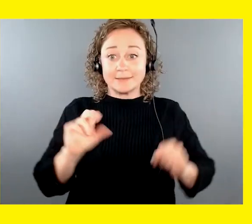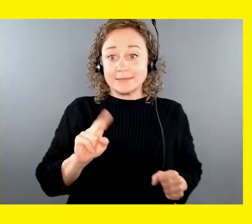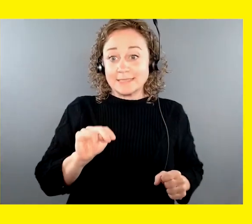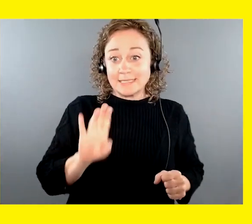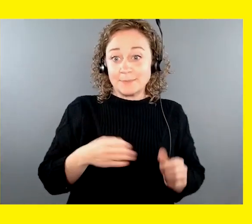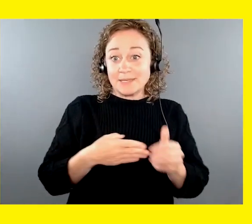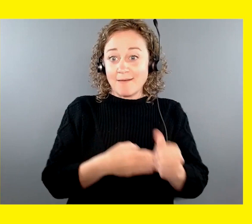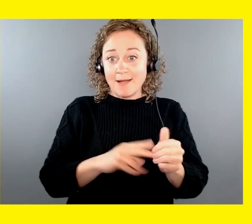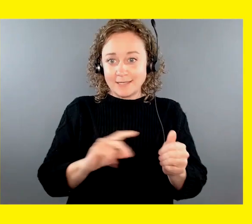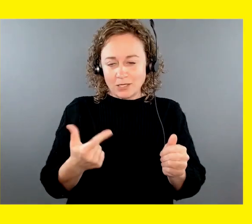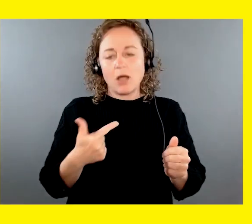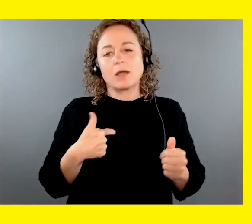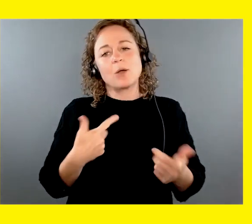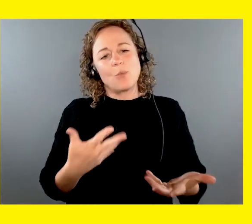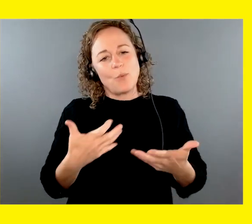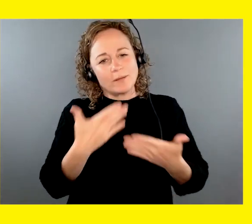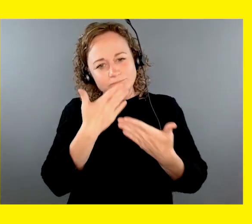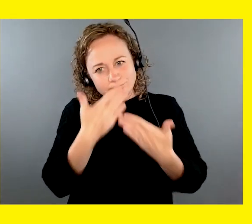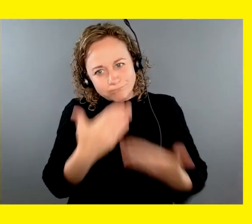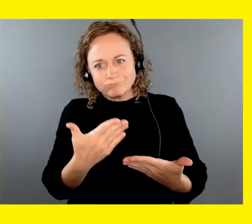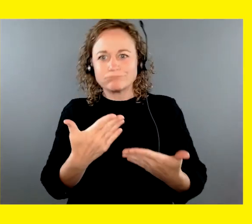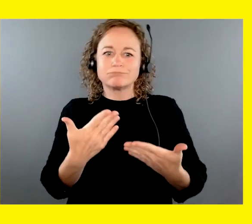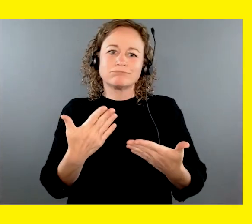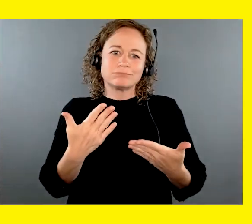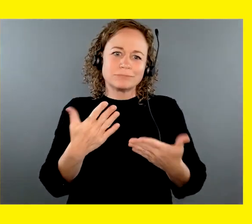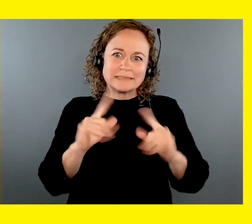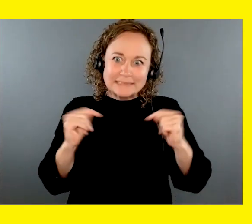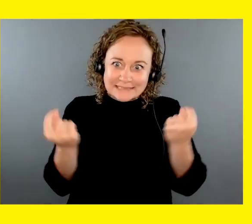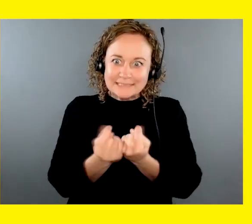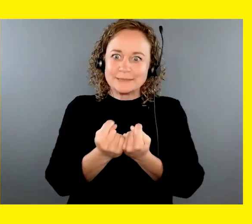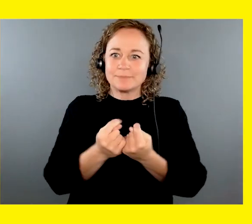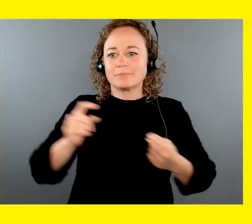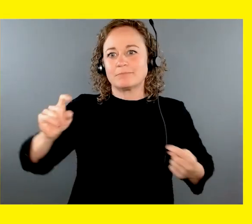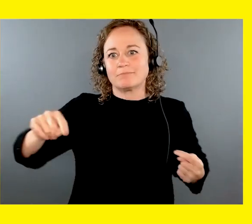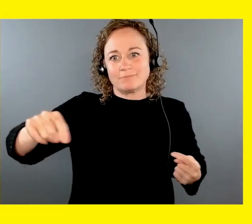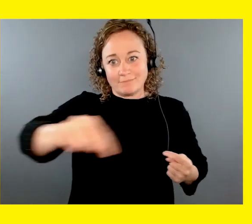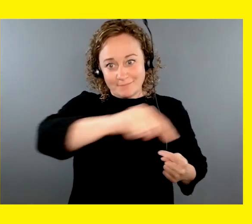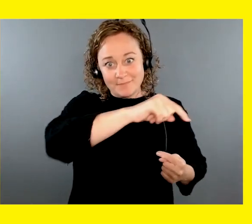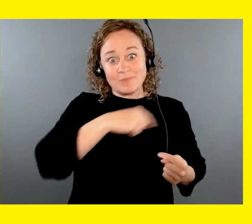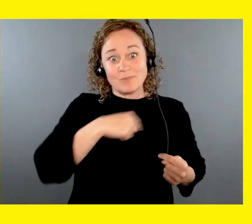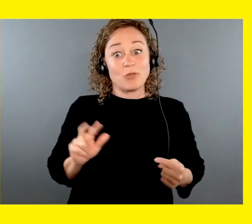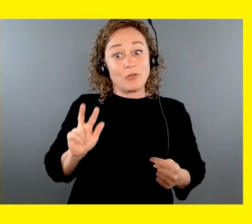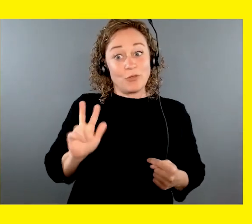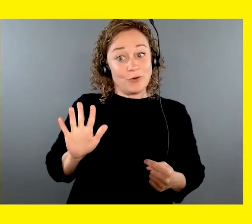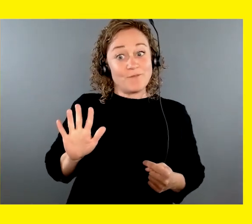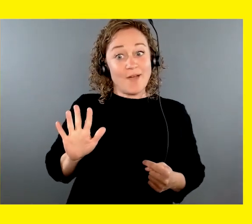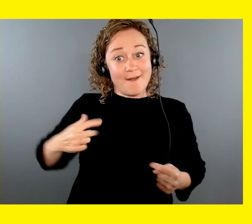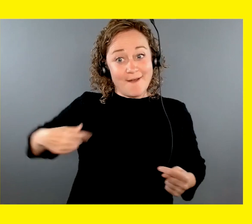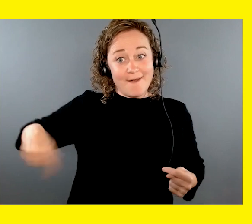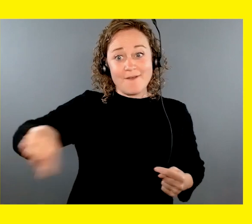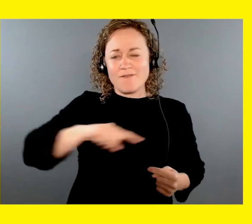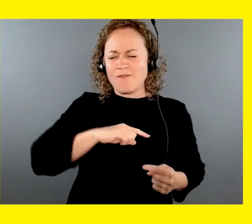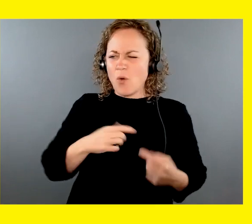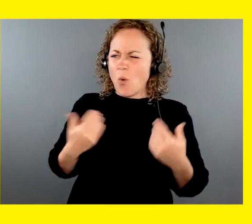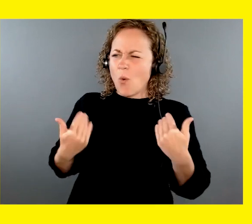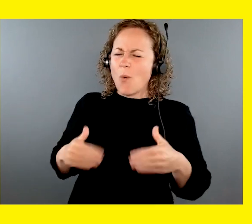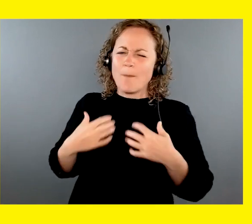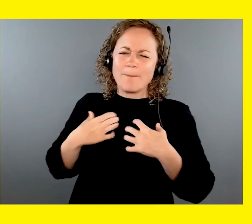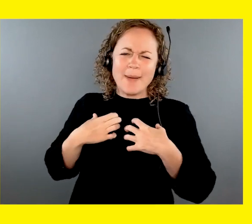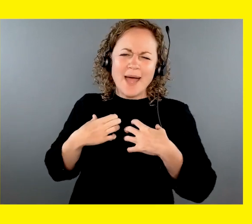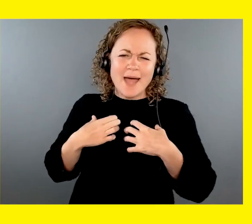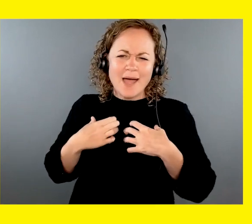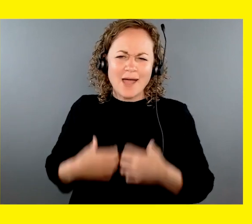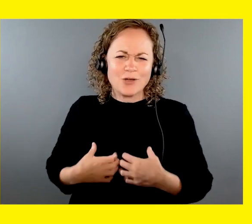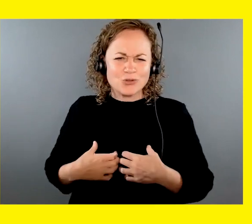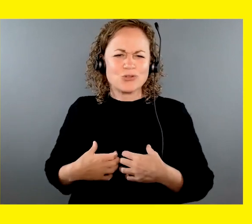moment to thank all of my extraordinary team members. There's 35 incredibly passionate people who make up the CNIB